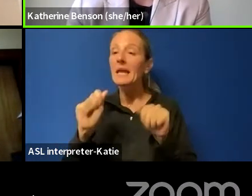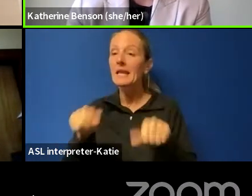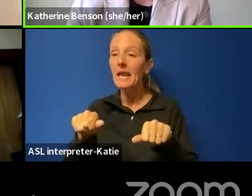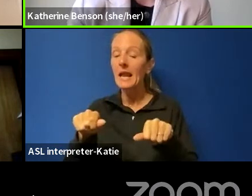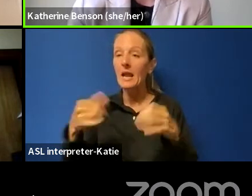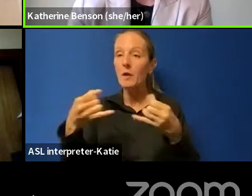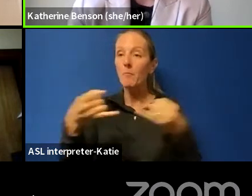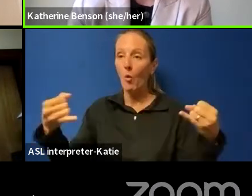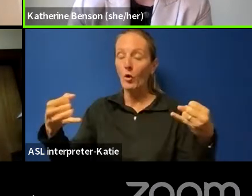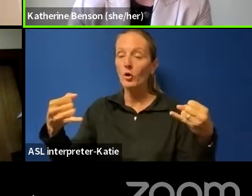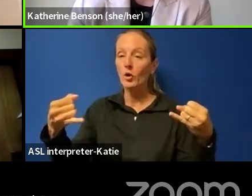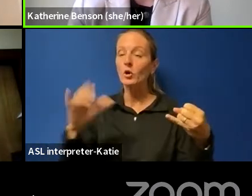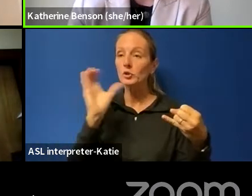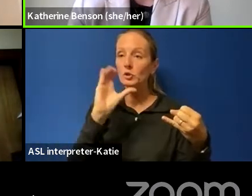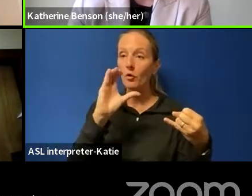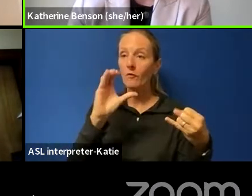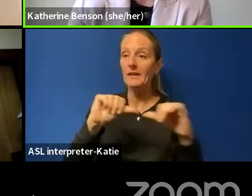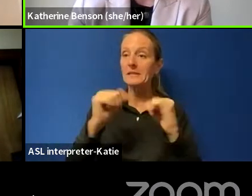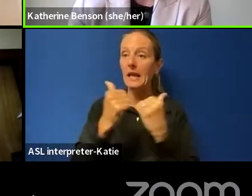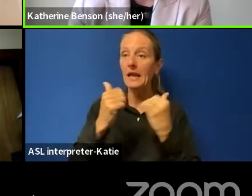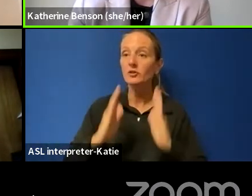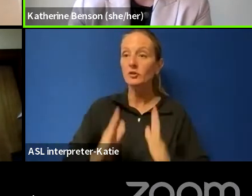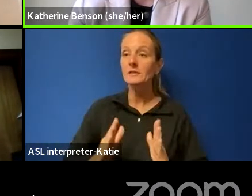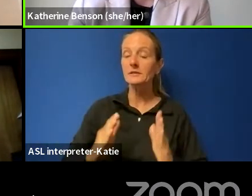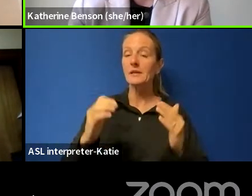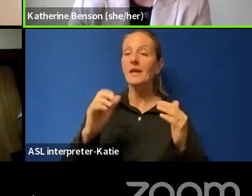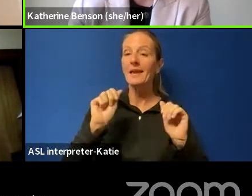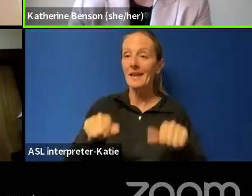agents search cloud data at the border as well?